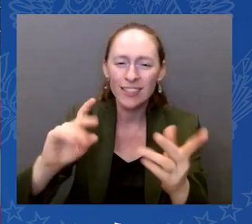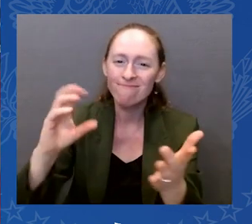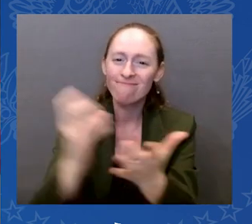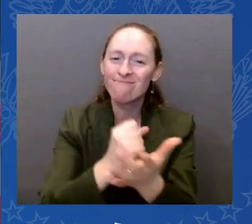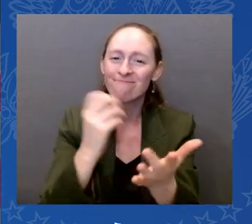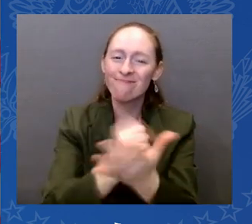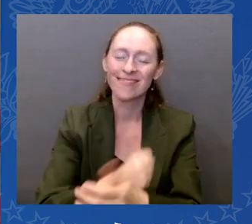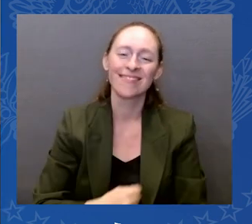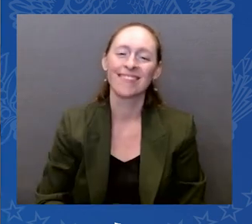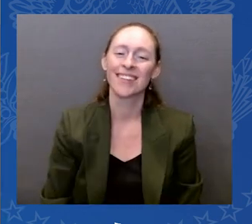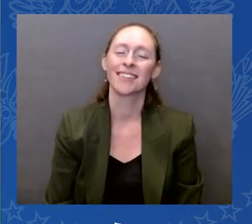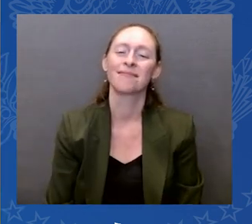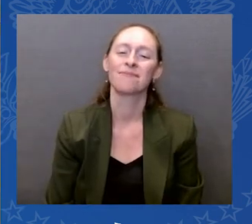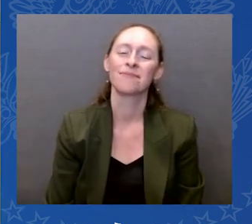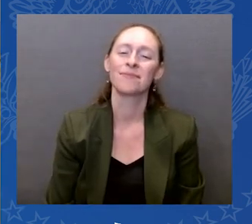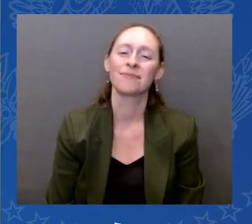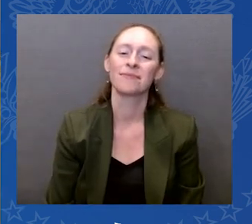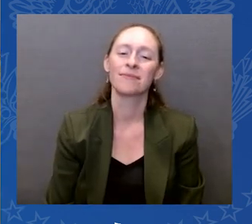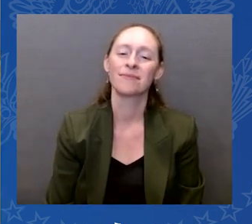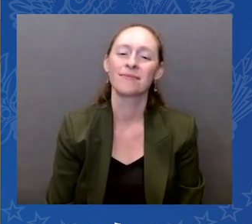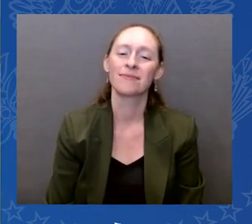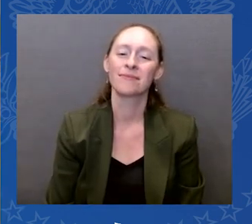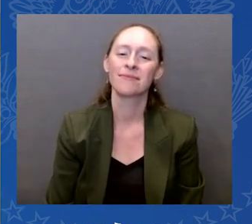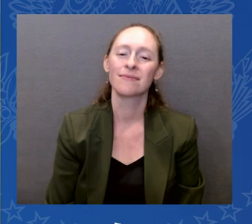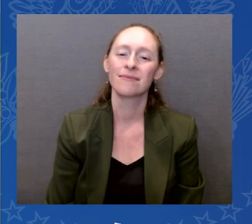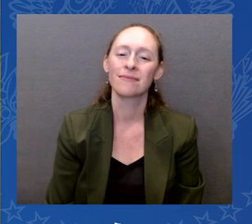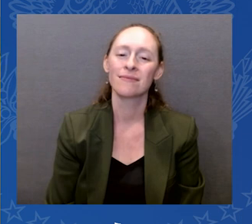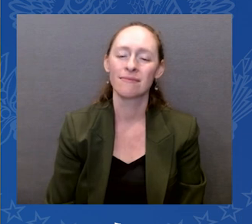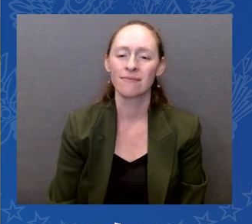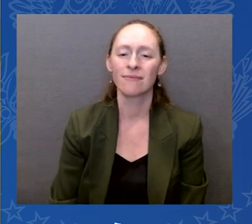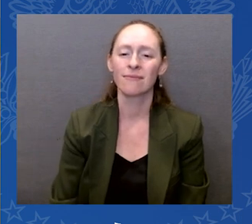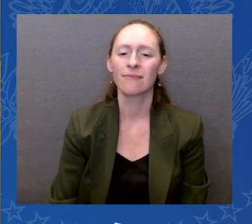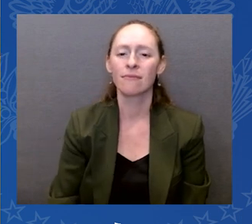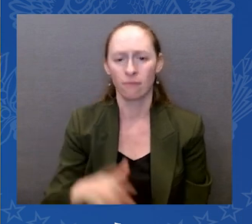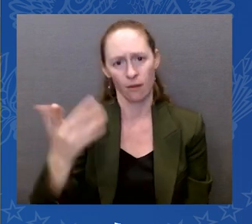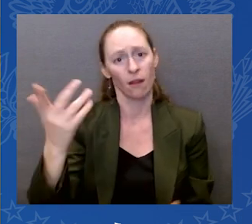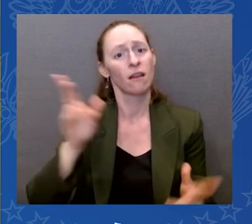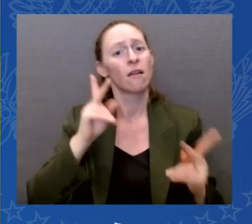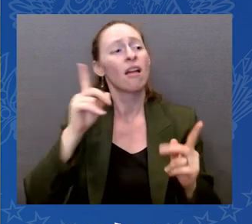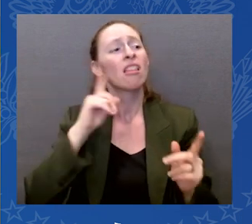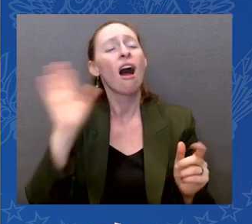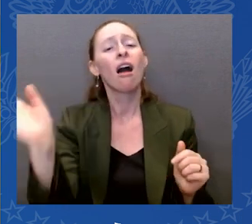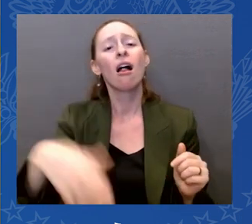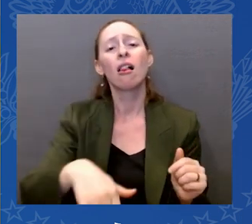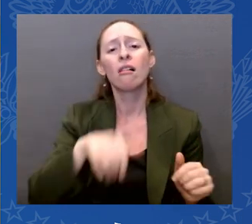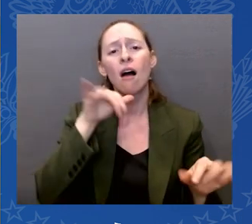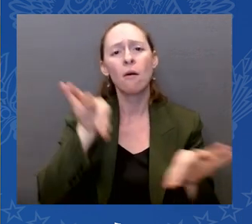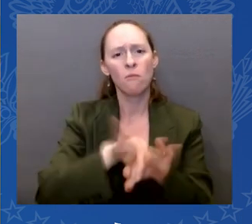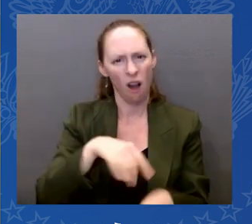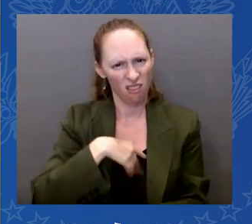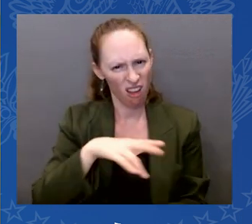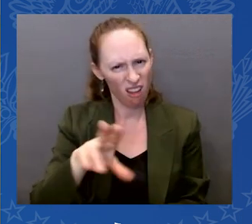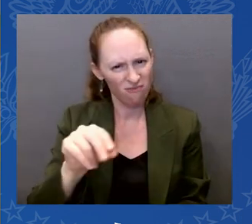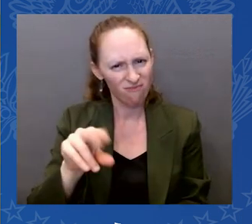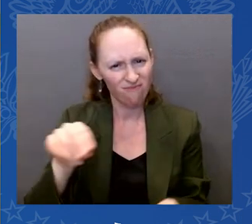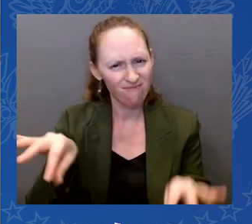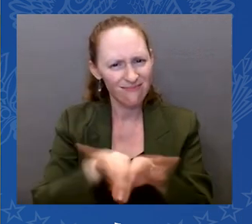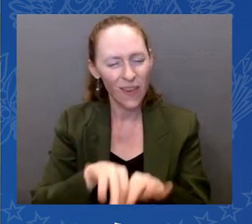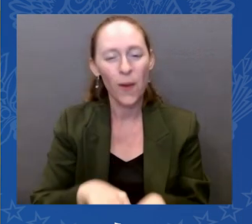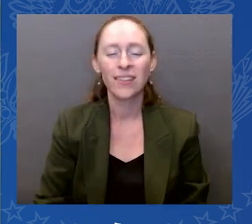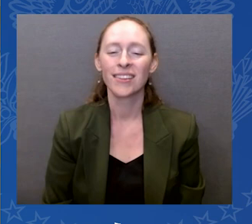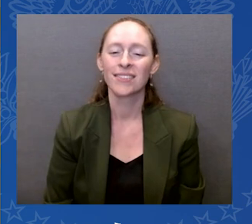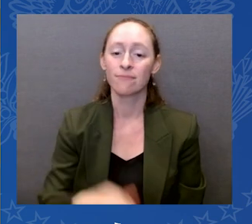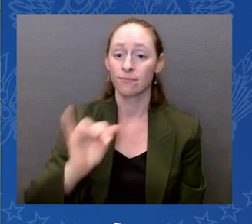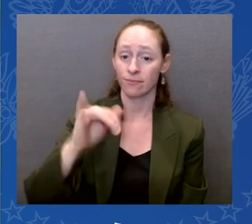It's critically important. And we've invested $11 billion in Hispanic-serving institutions, the largest investment